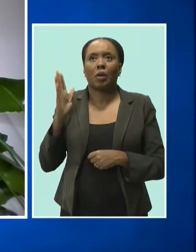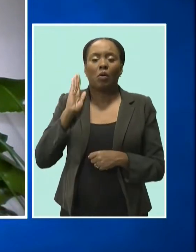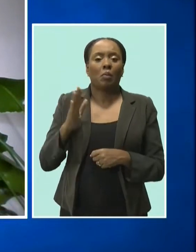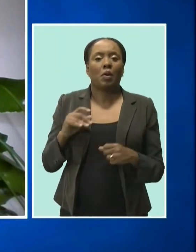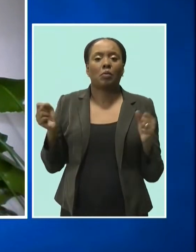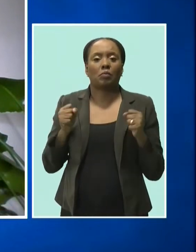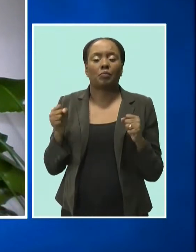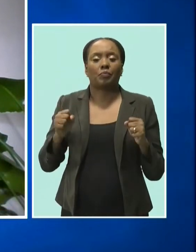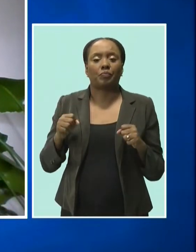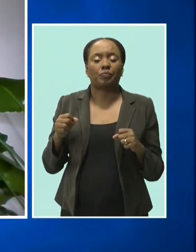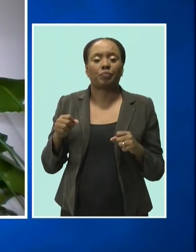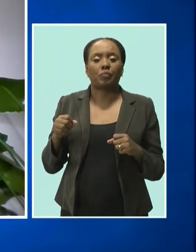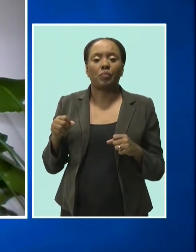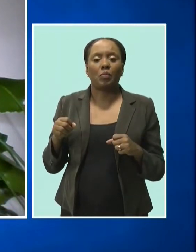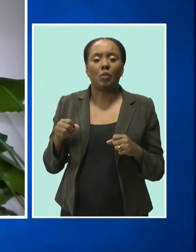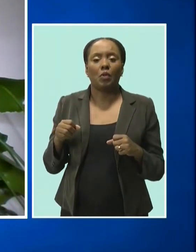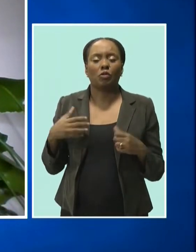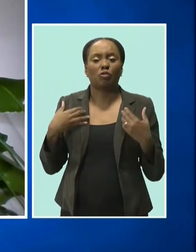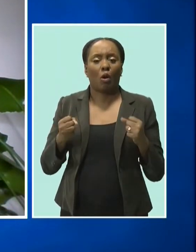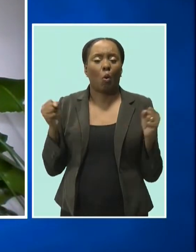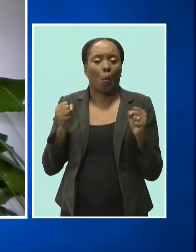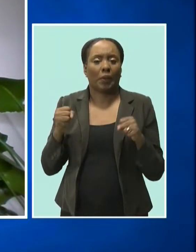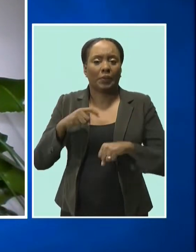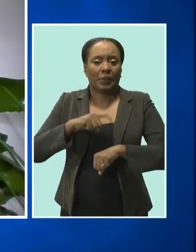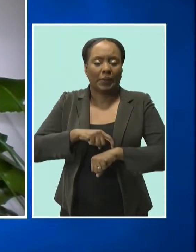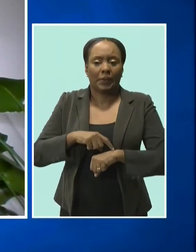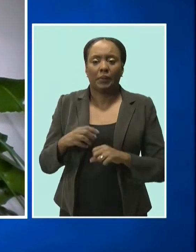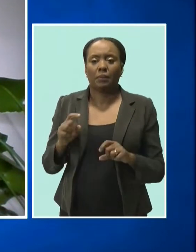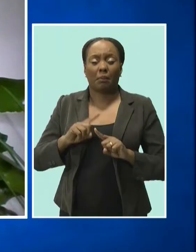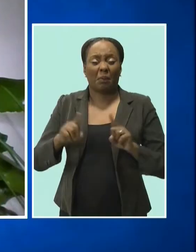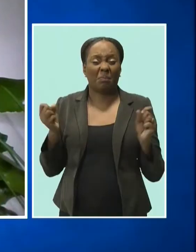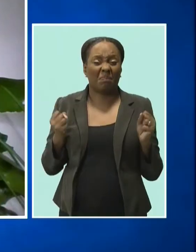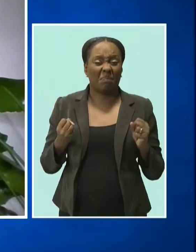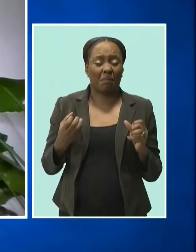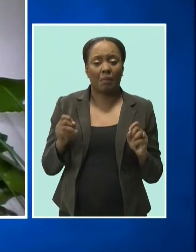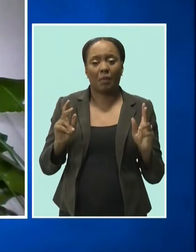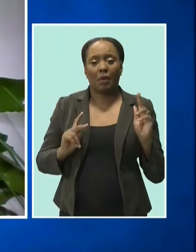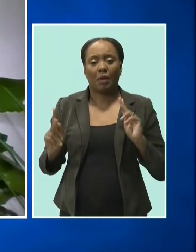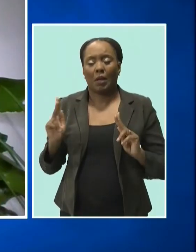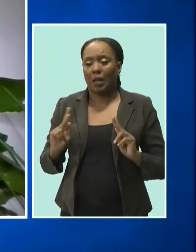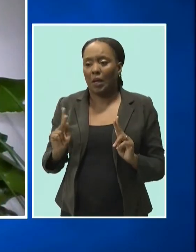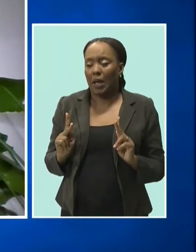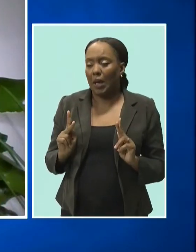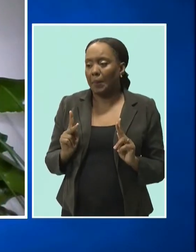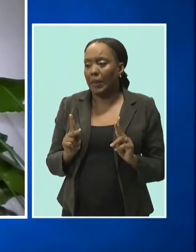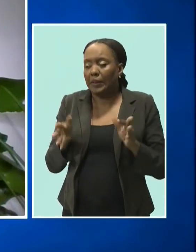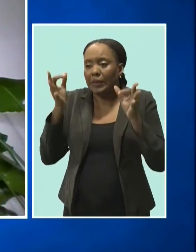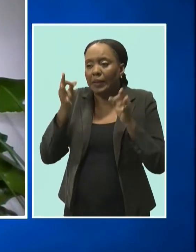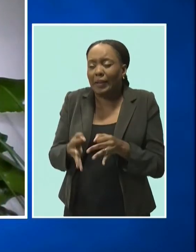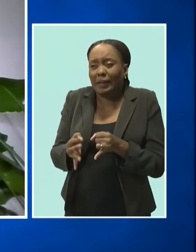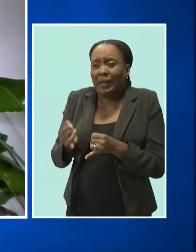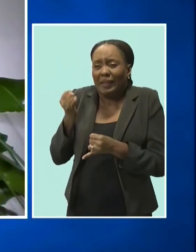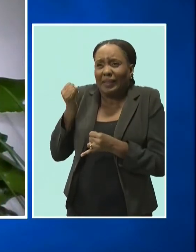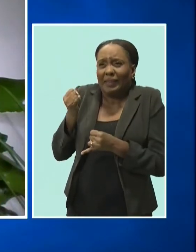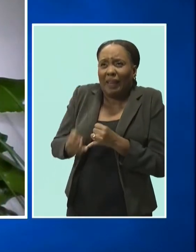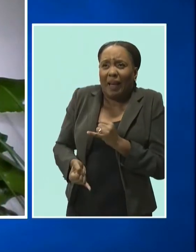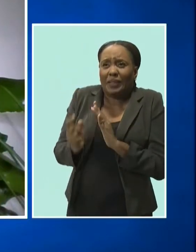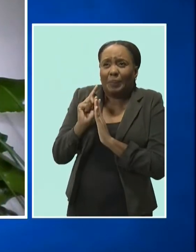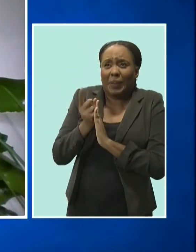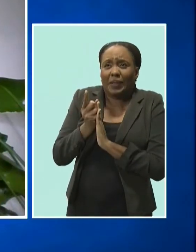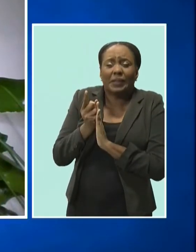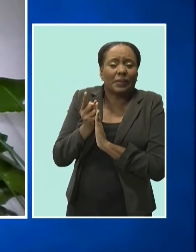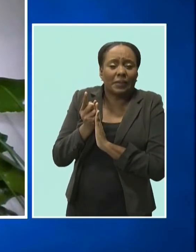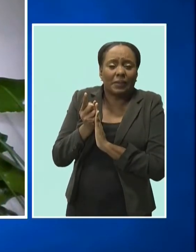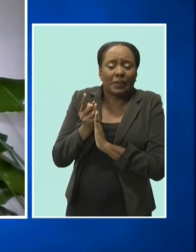winter but there's also a significant amount of persons who are making those last minute decisions. There's a much shorter looking winter now as